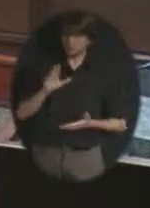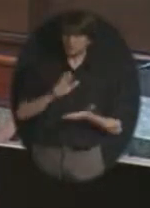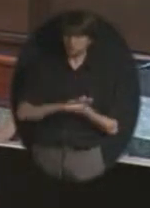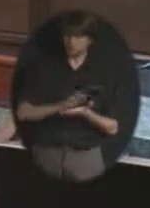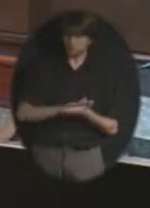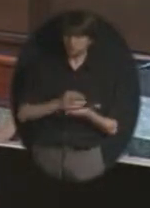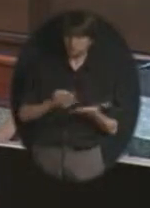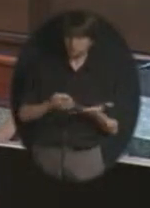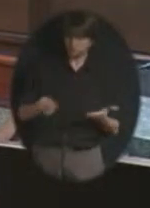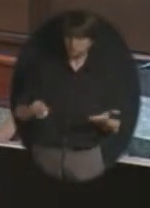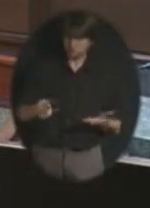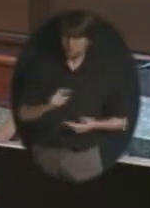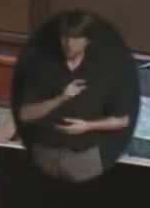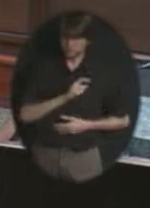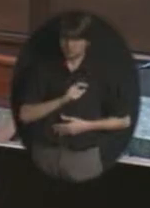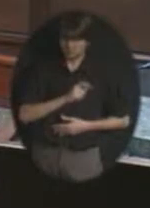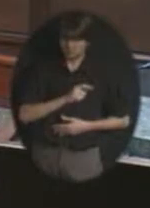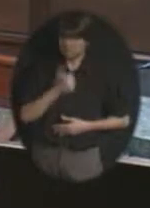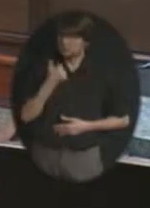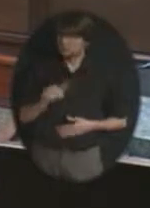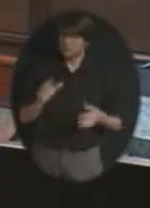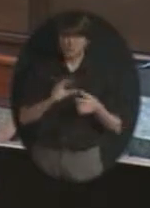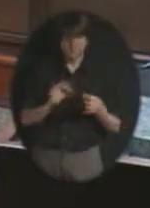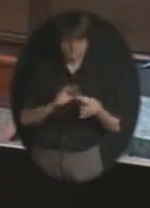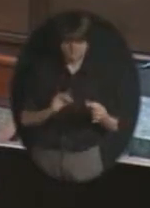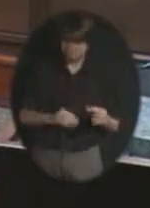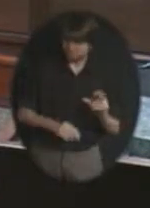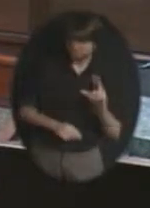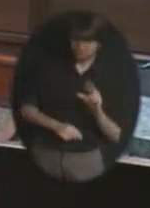year. Dr. Berry, do have any comments to make on that? No additional comments.